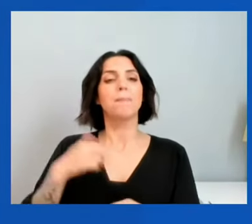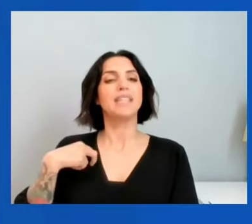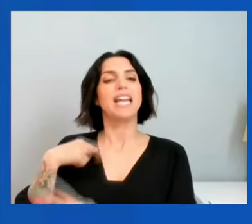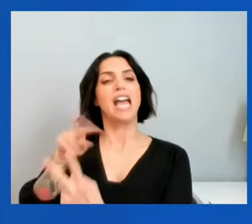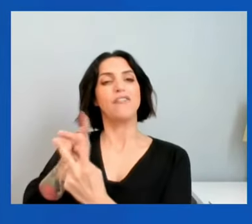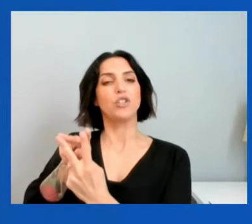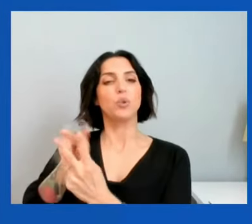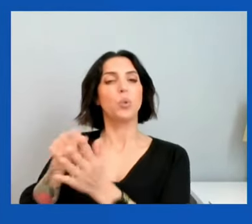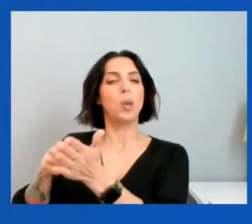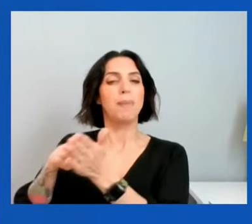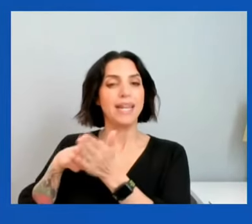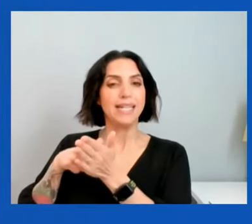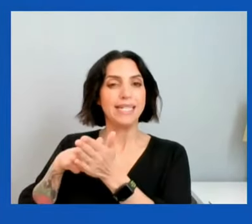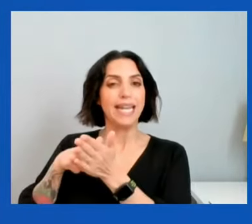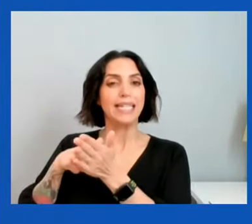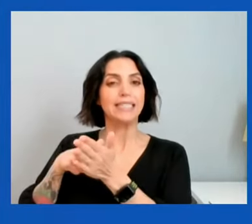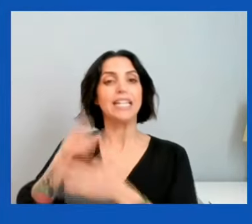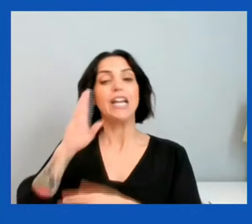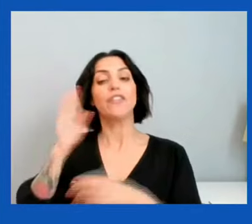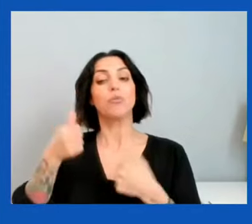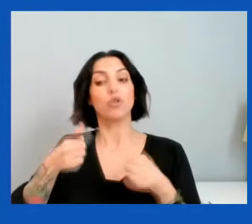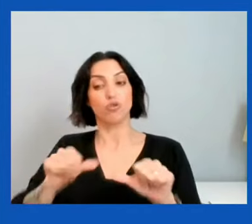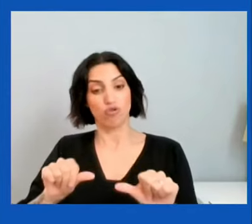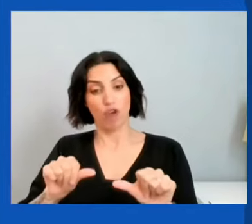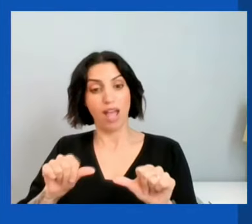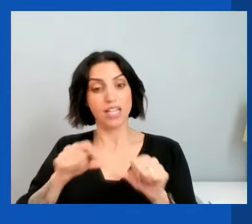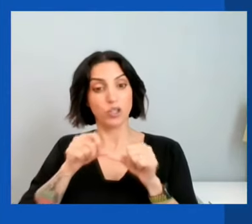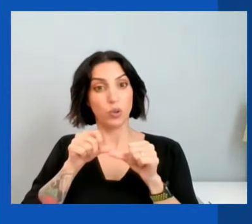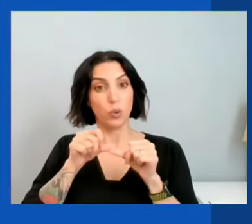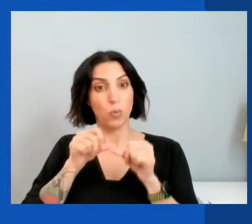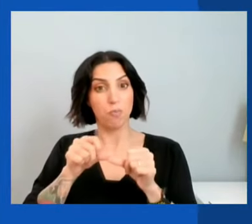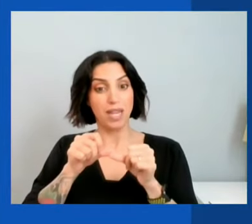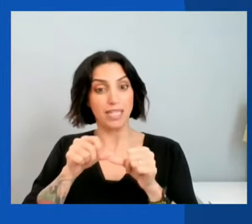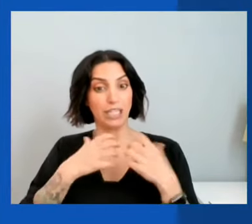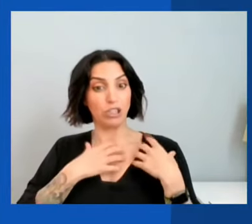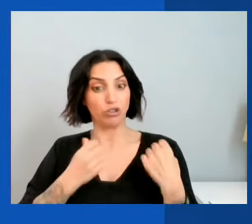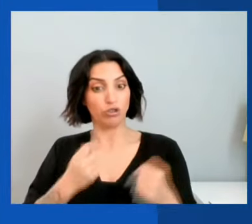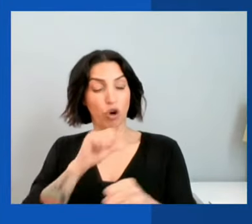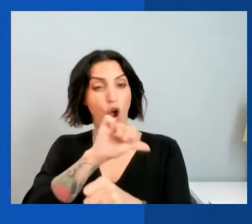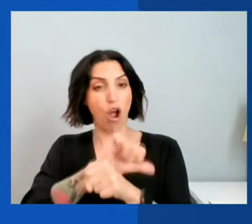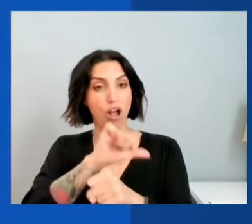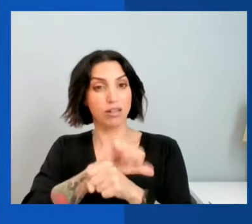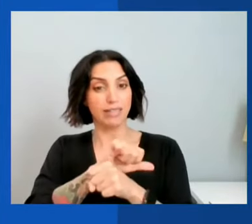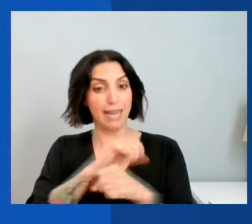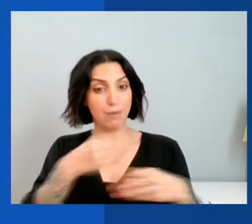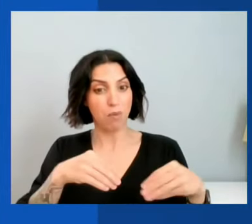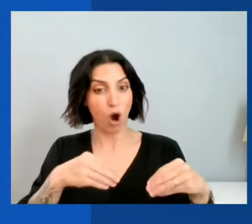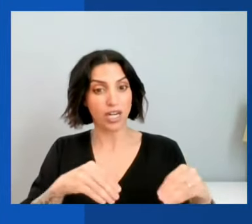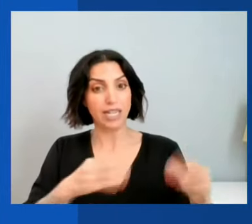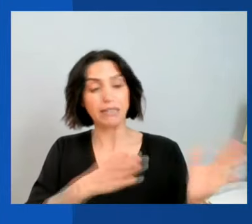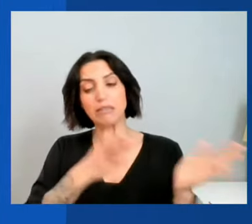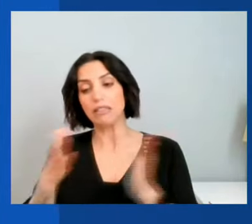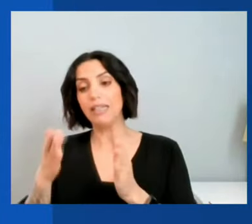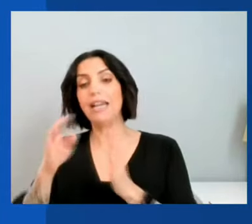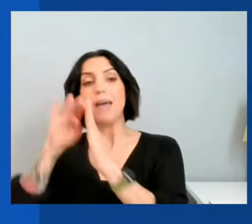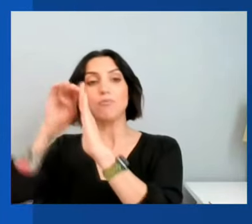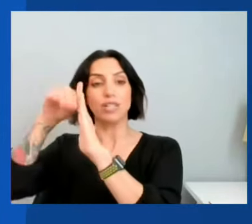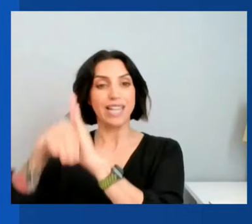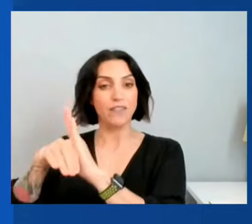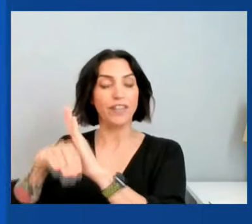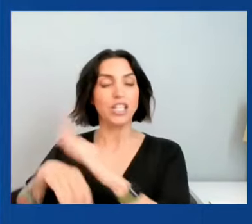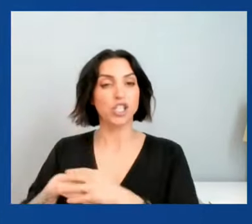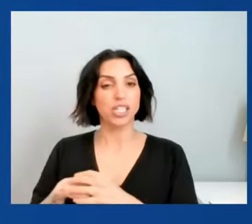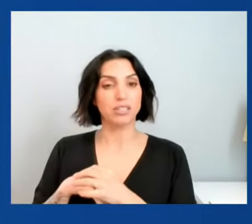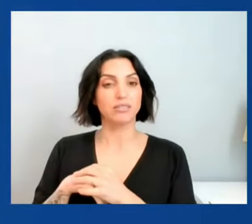will try to maintain strong labor markets while bringing inflation down. But,